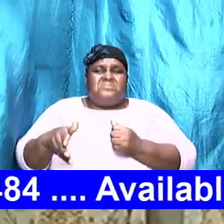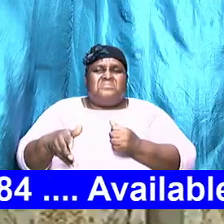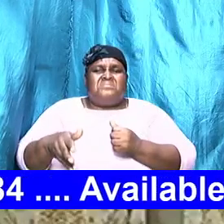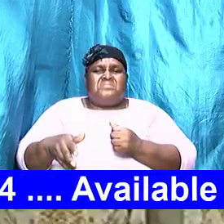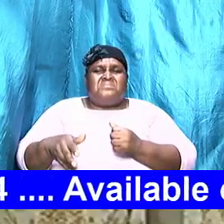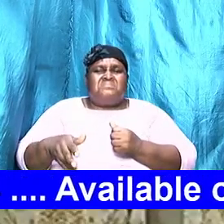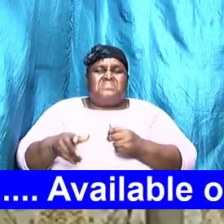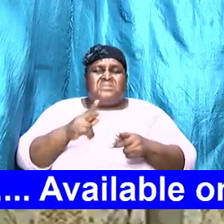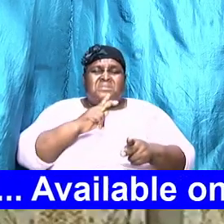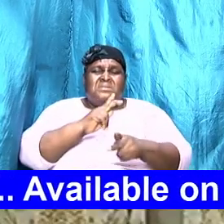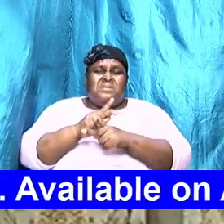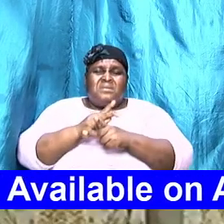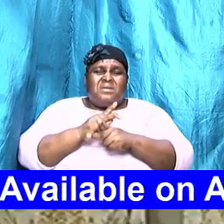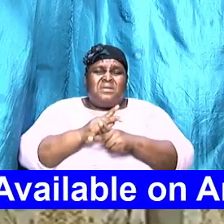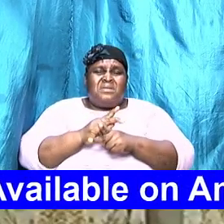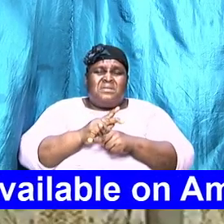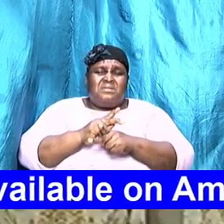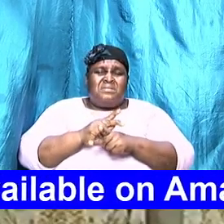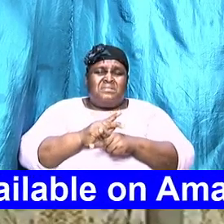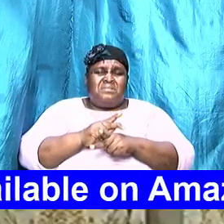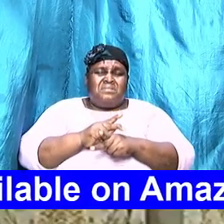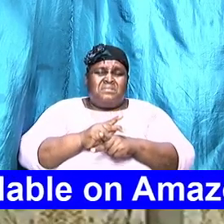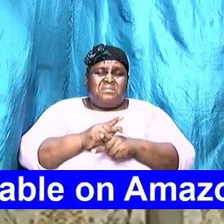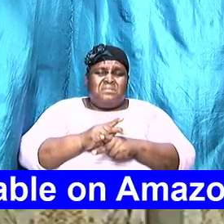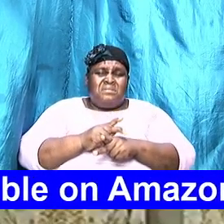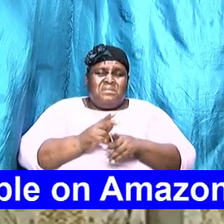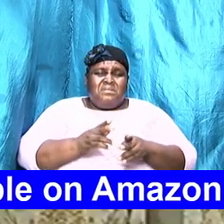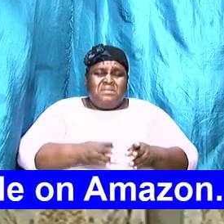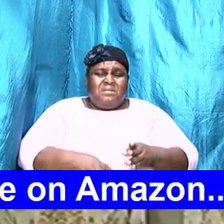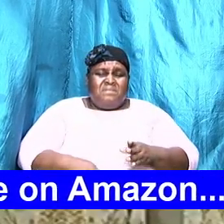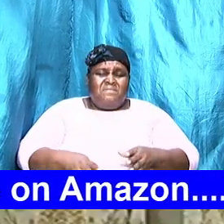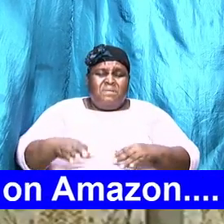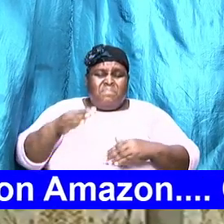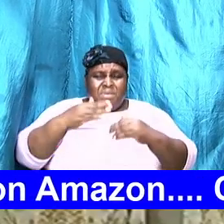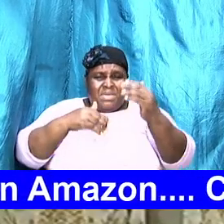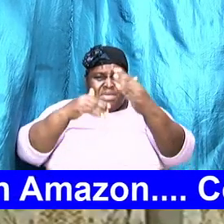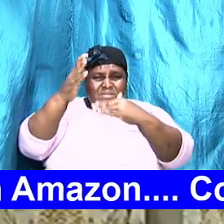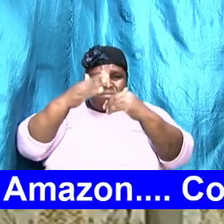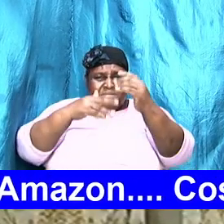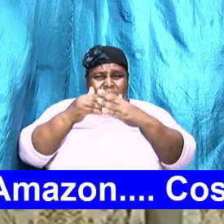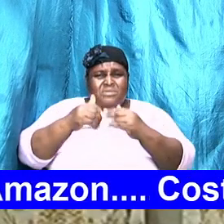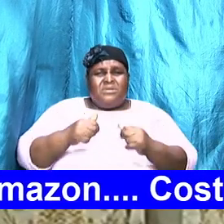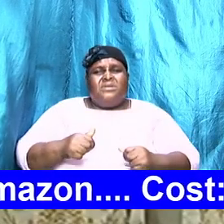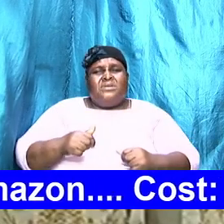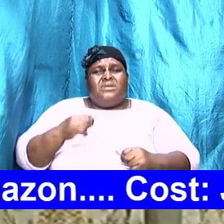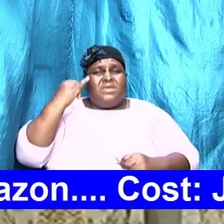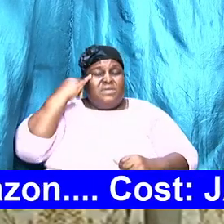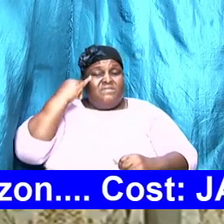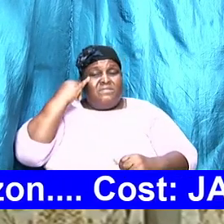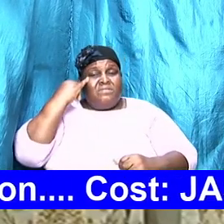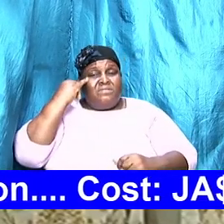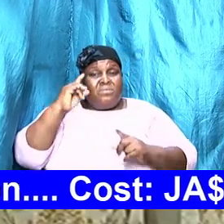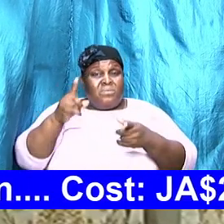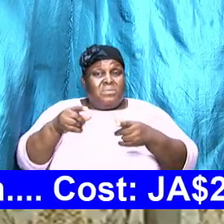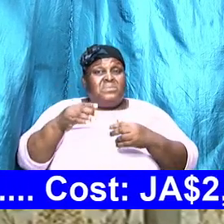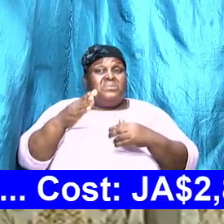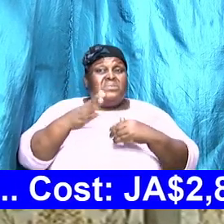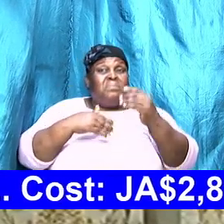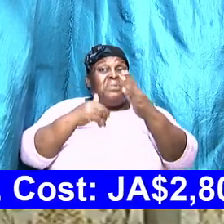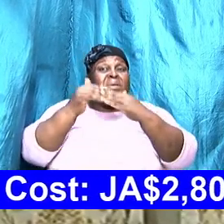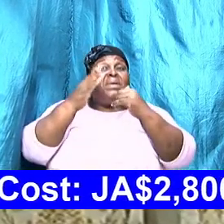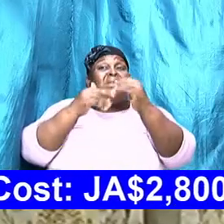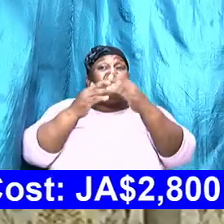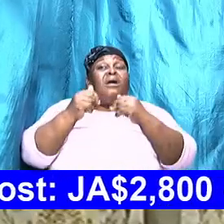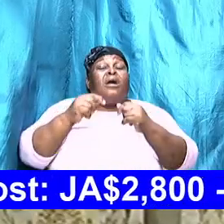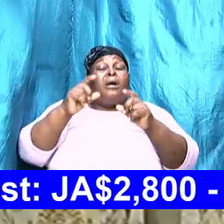if we are going to build we must first count the cost budget and